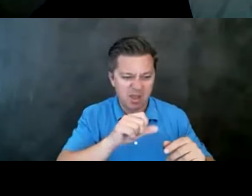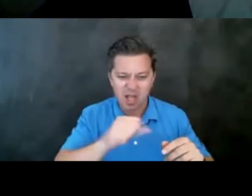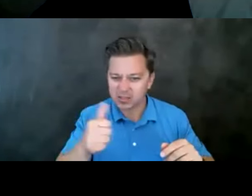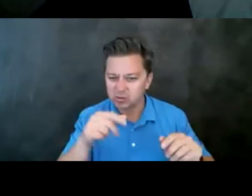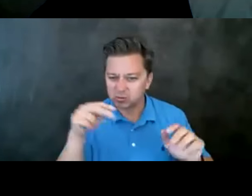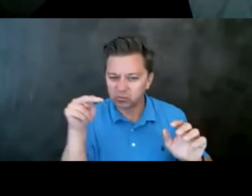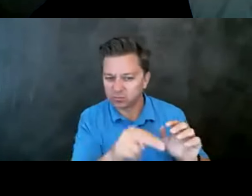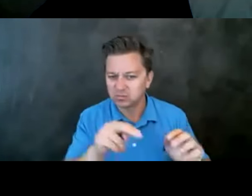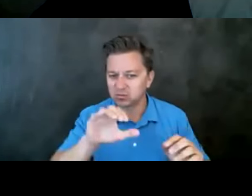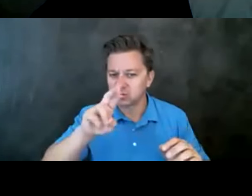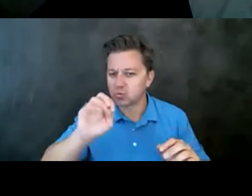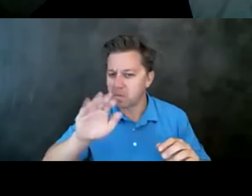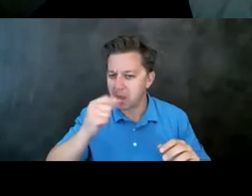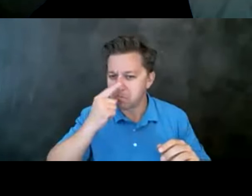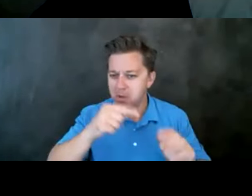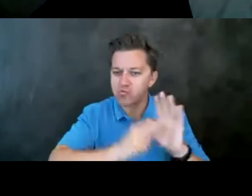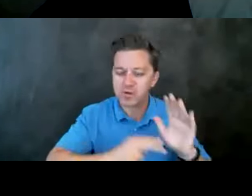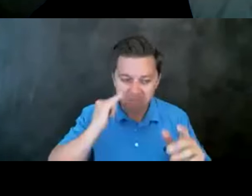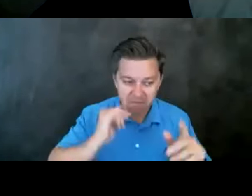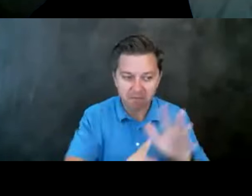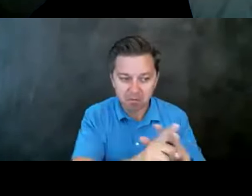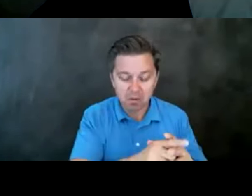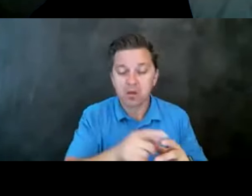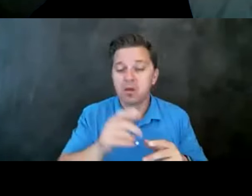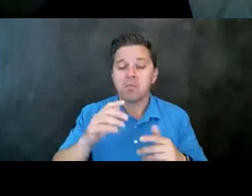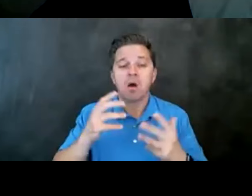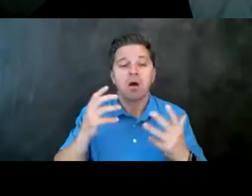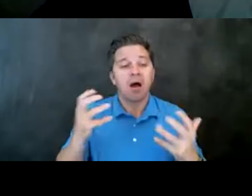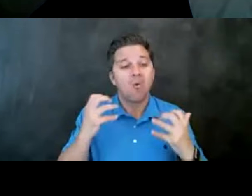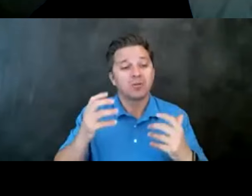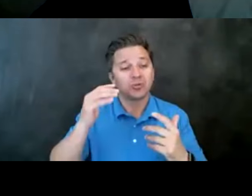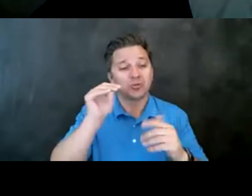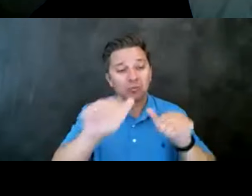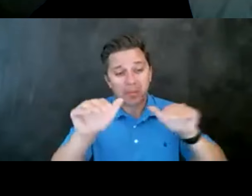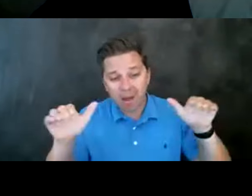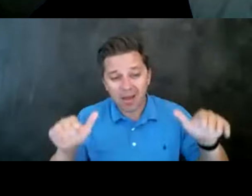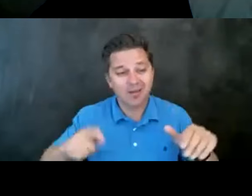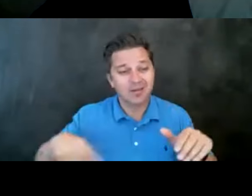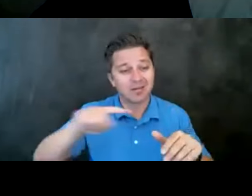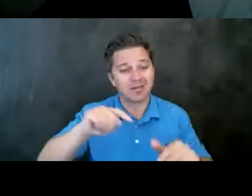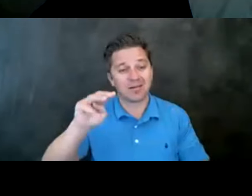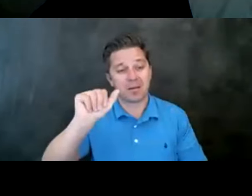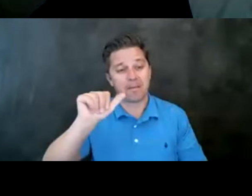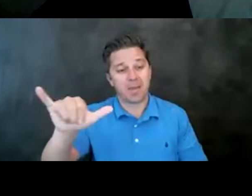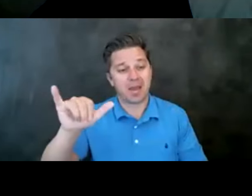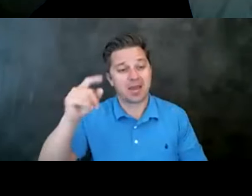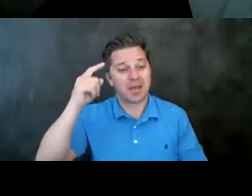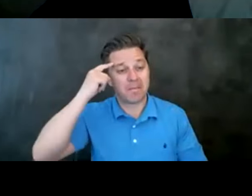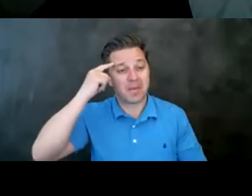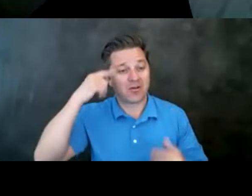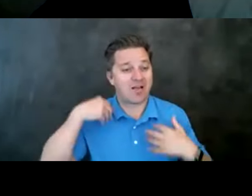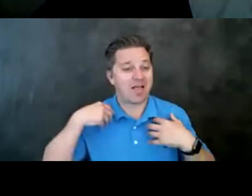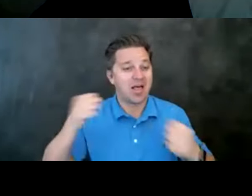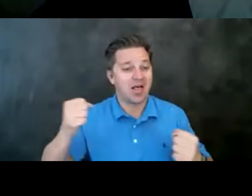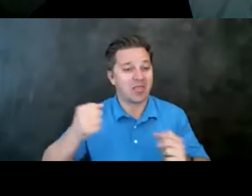I can't see it as I'm screen sharing here. Um, but I do want to remind everyone that may is mental health month and